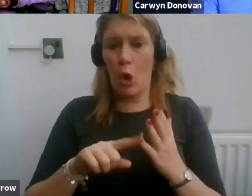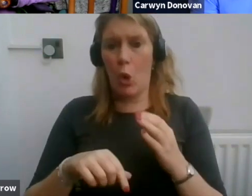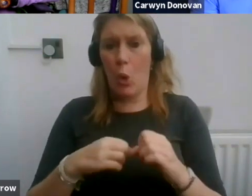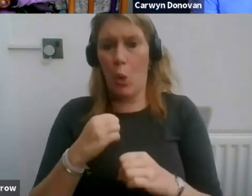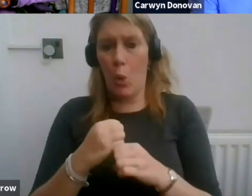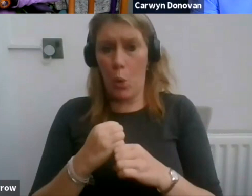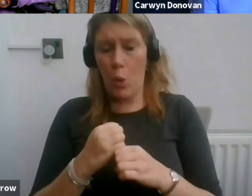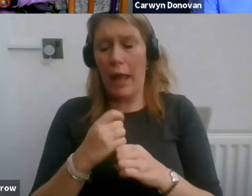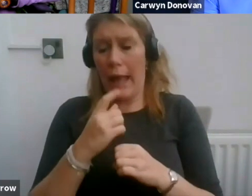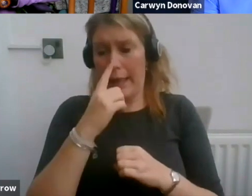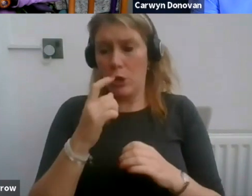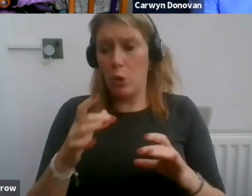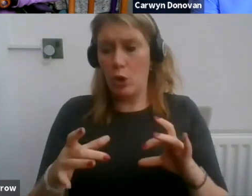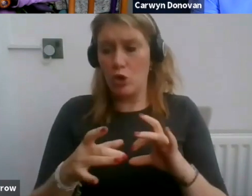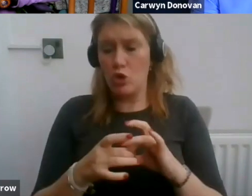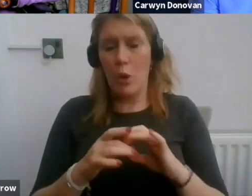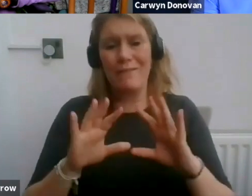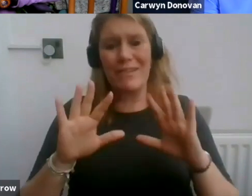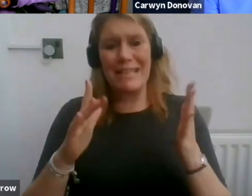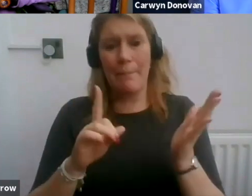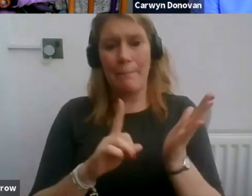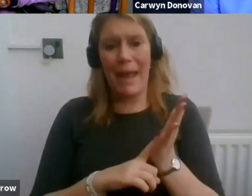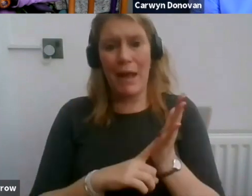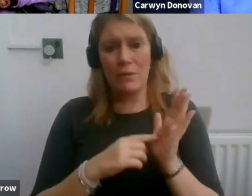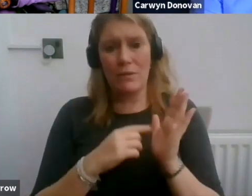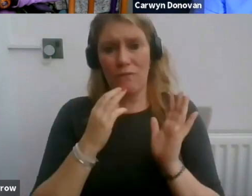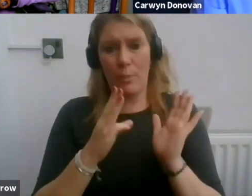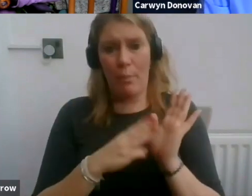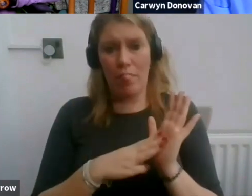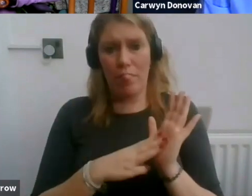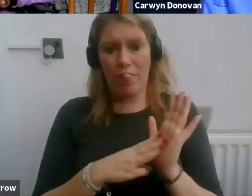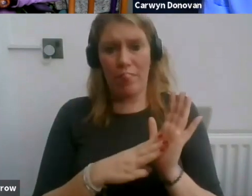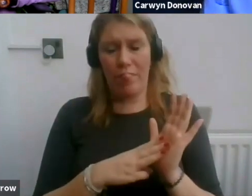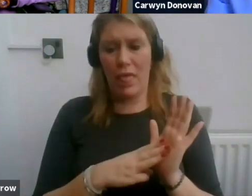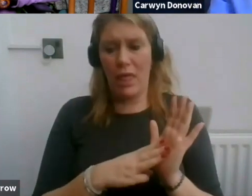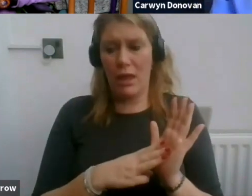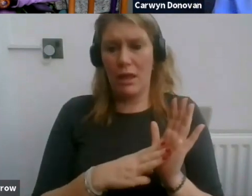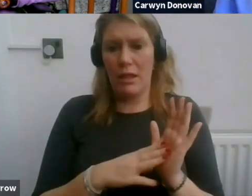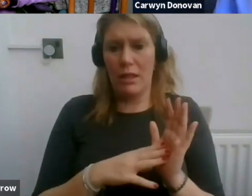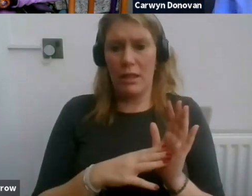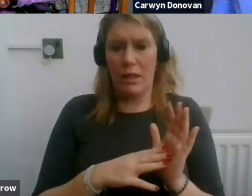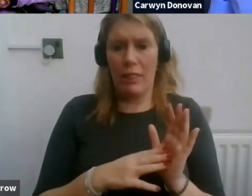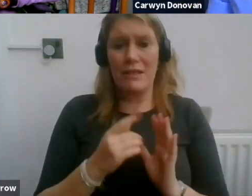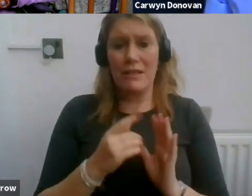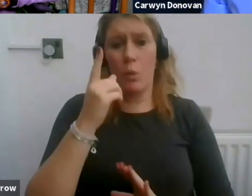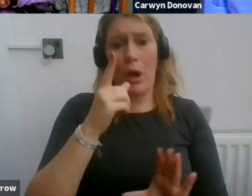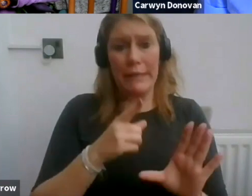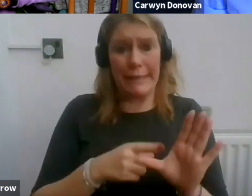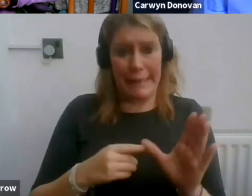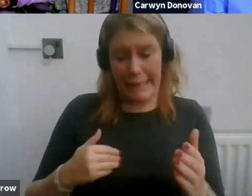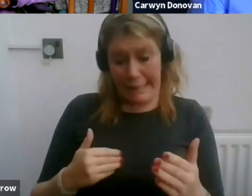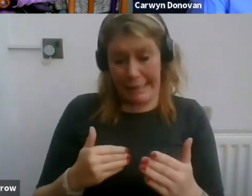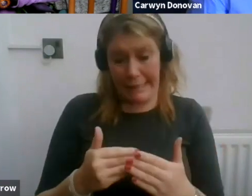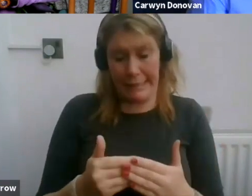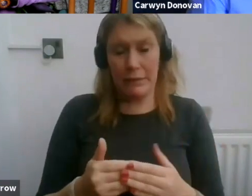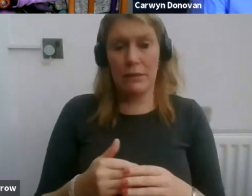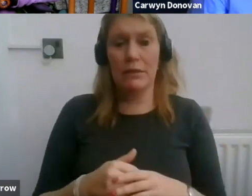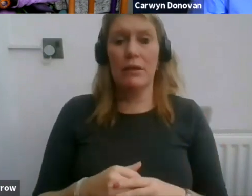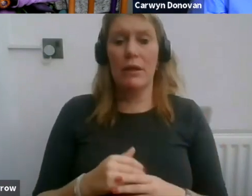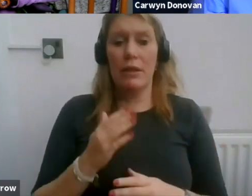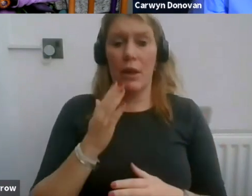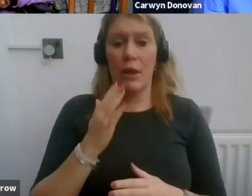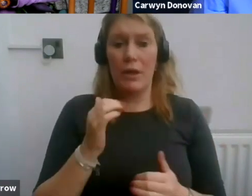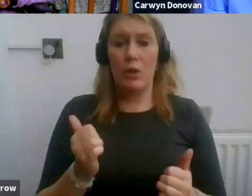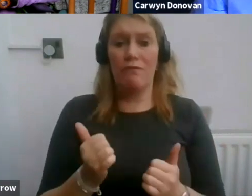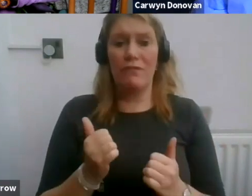can join for £10 a month. That's the offer for one year. And then after a year, for most